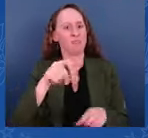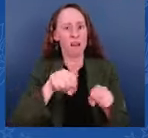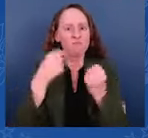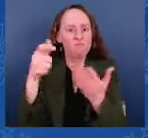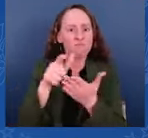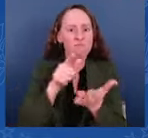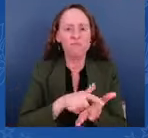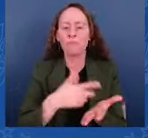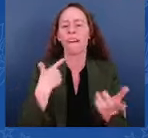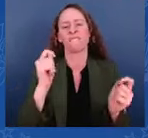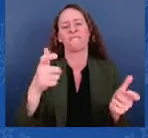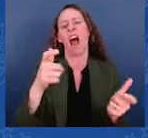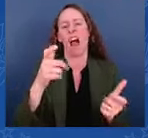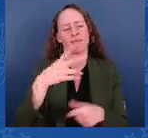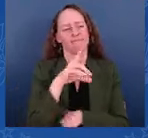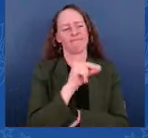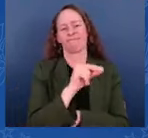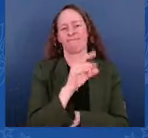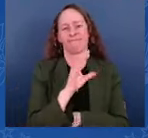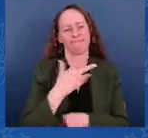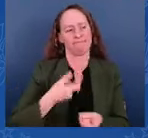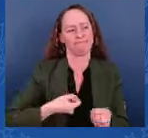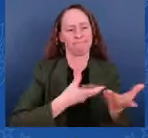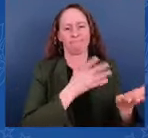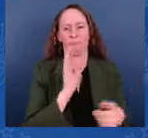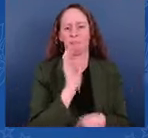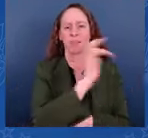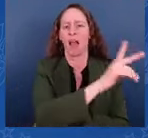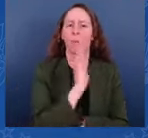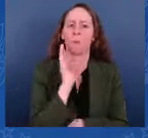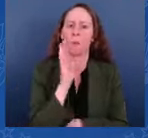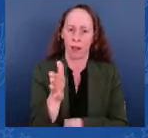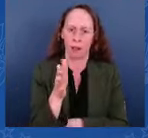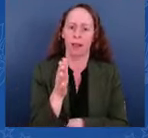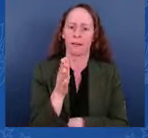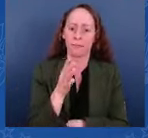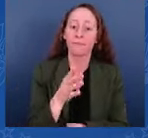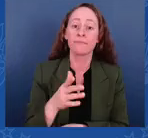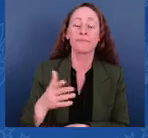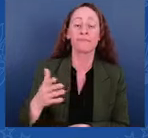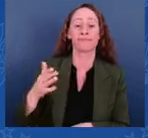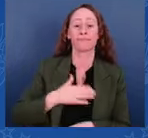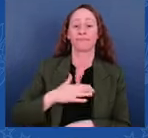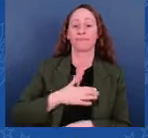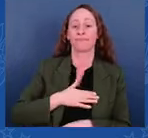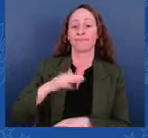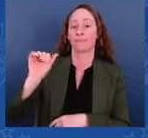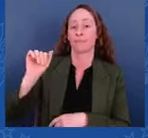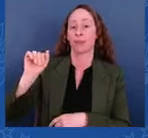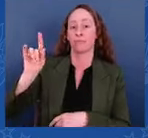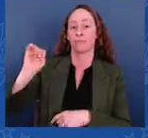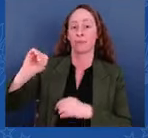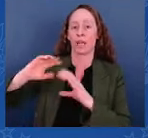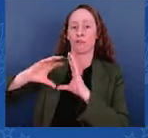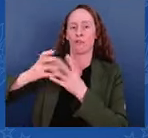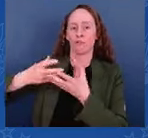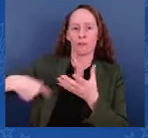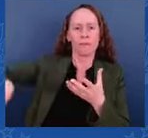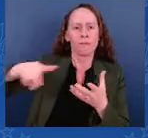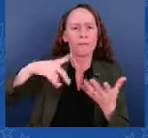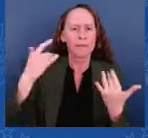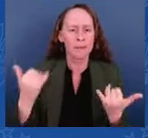has also recently launched new efforts to go after criminal networks that profit from smuggling migrants to our border